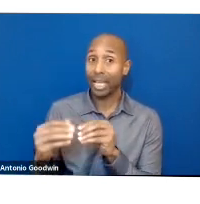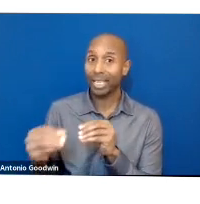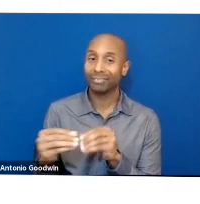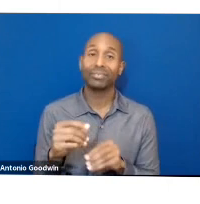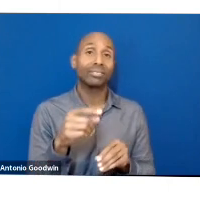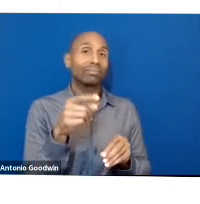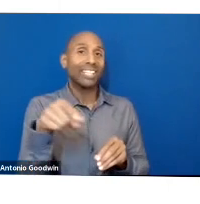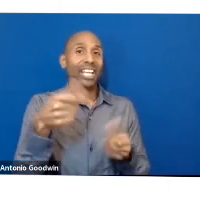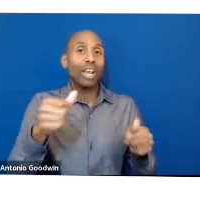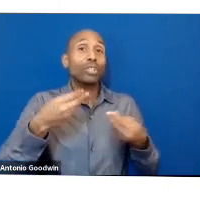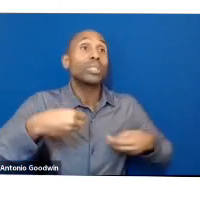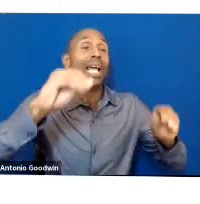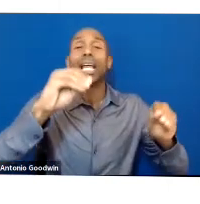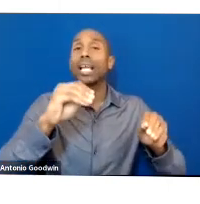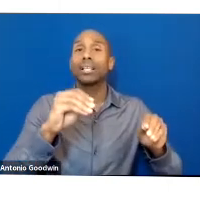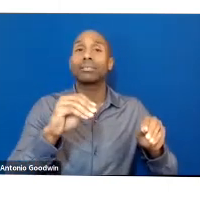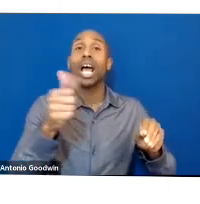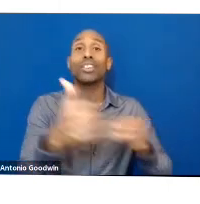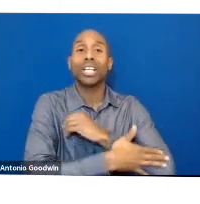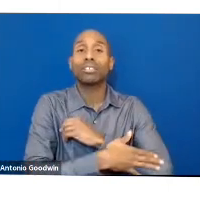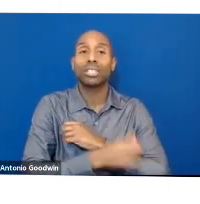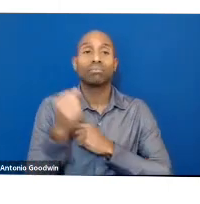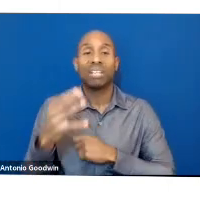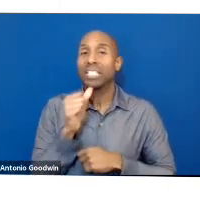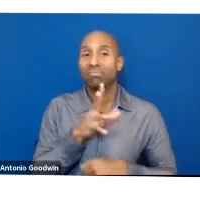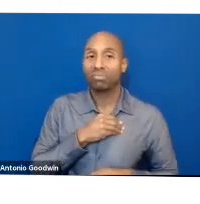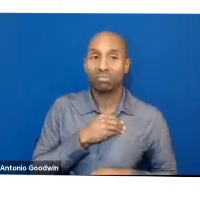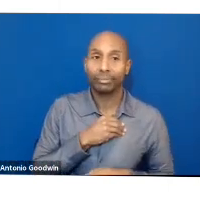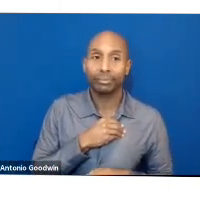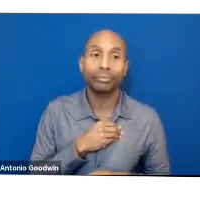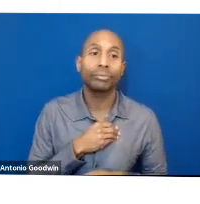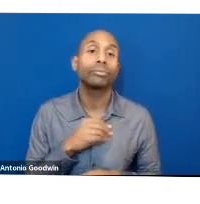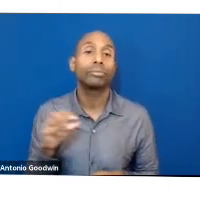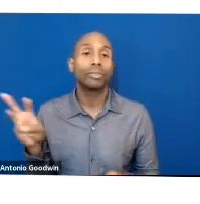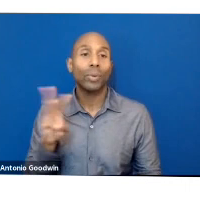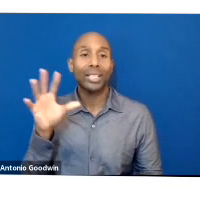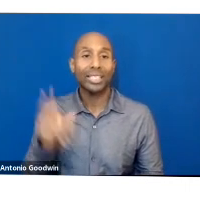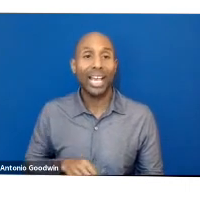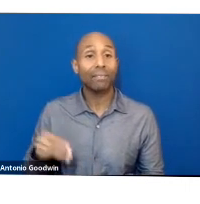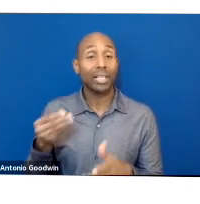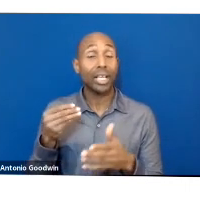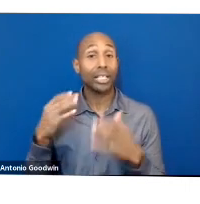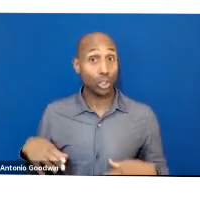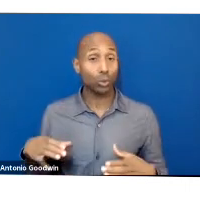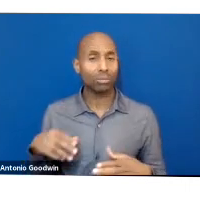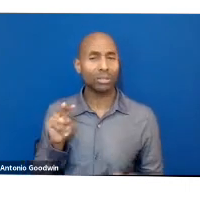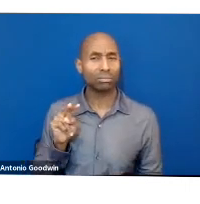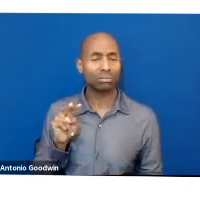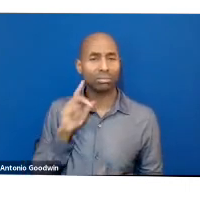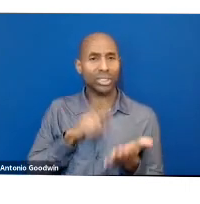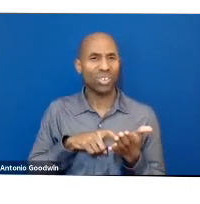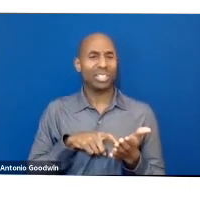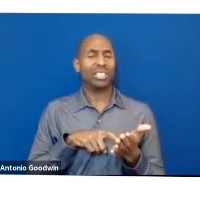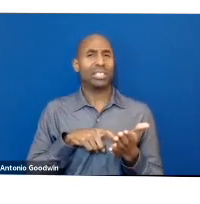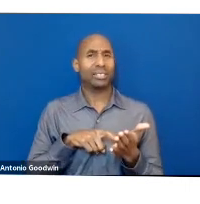consumers had specific tastes and could easily identify the flaws of European imitations, even though European